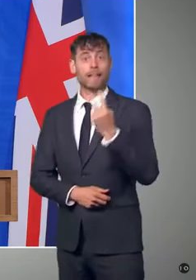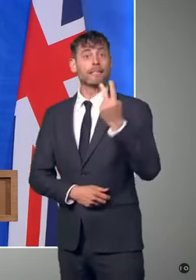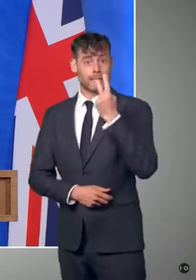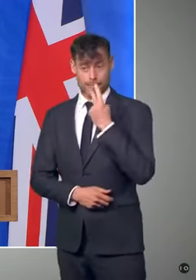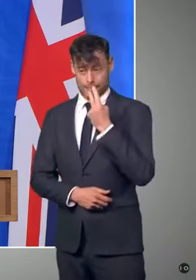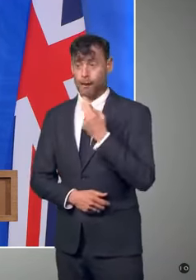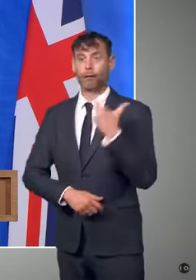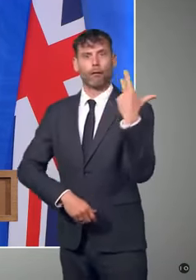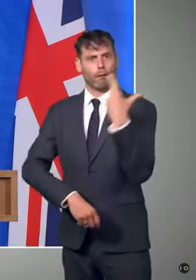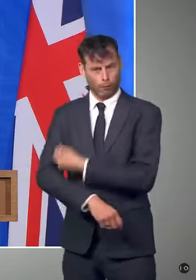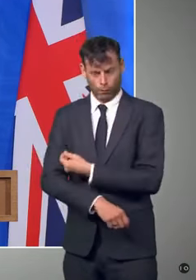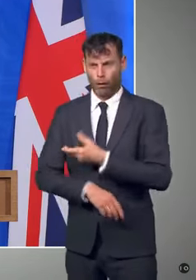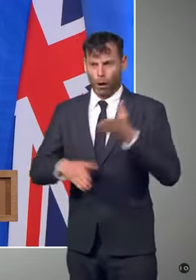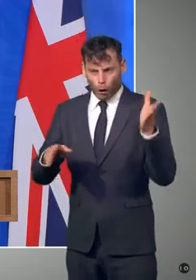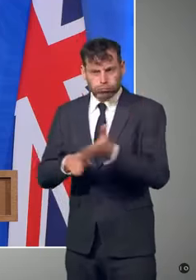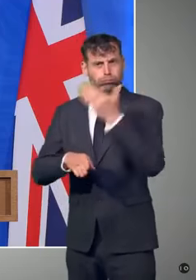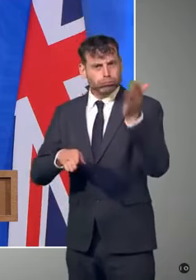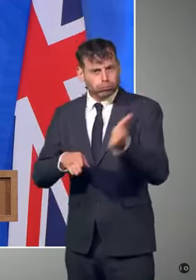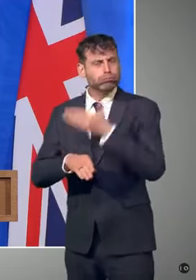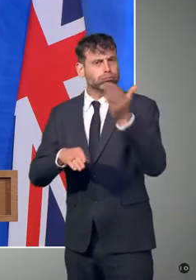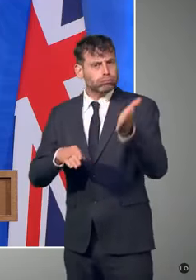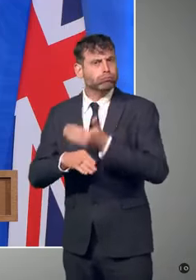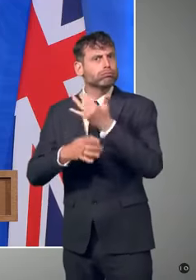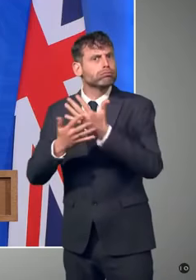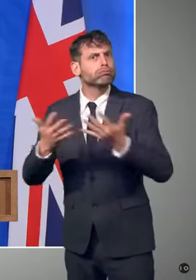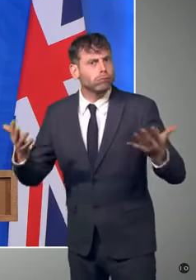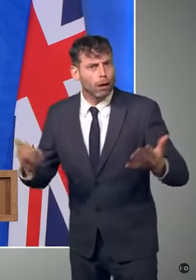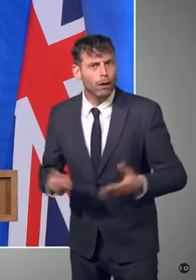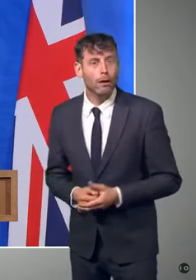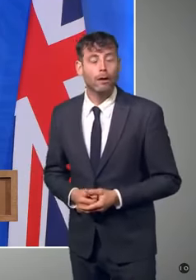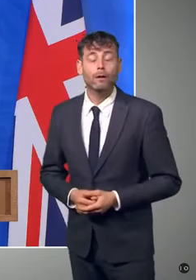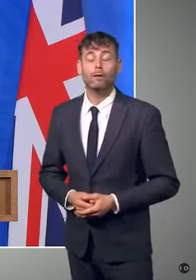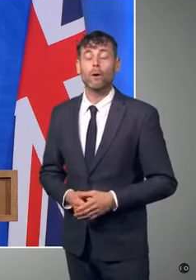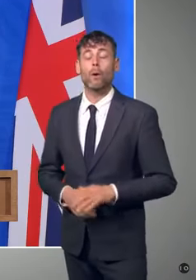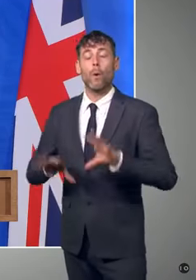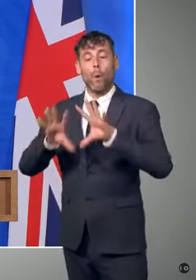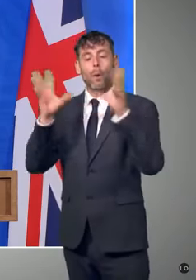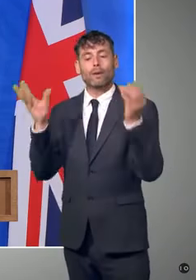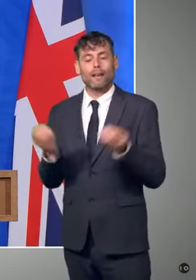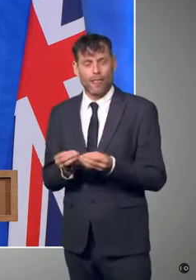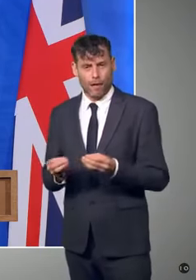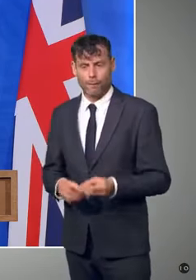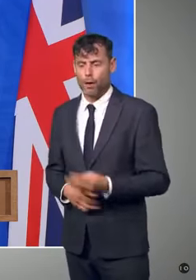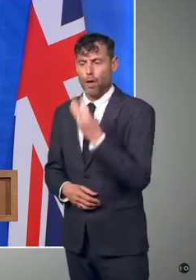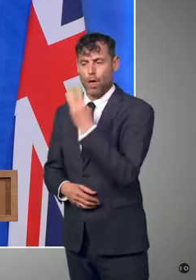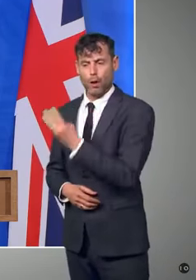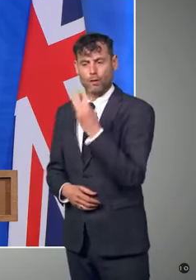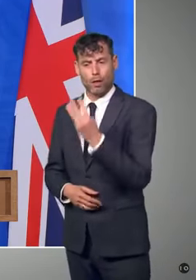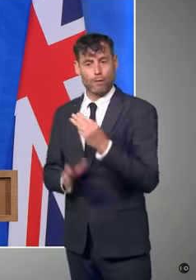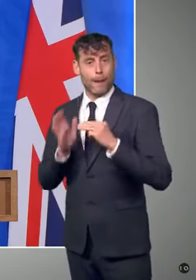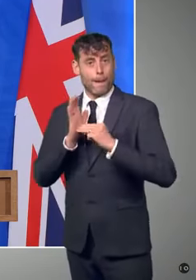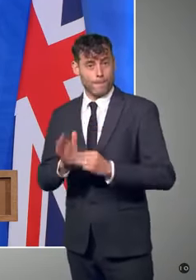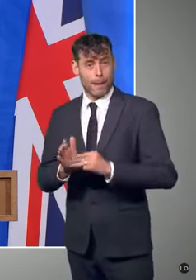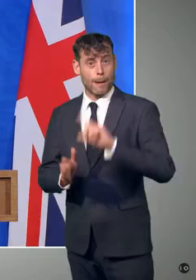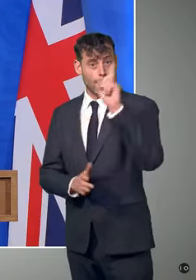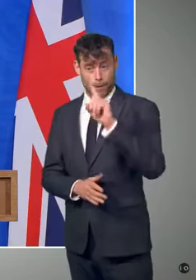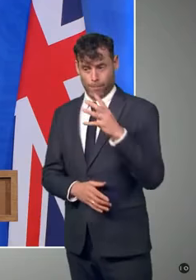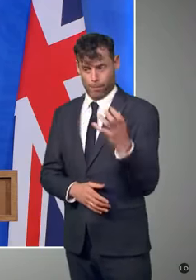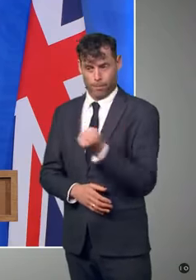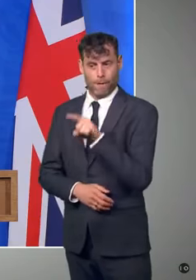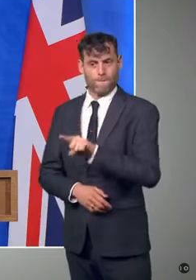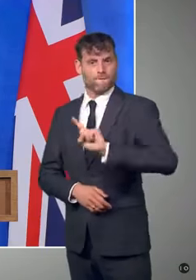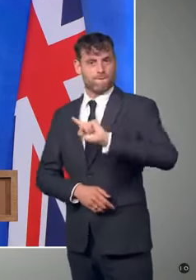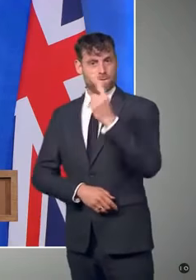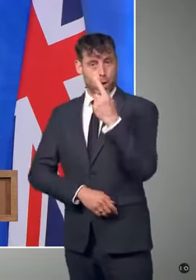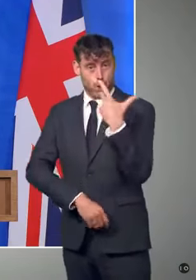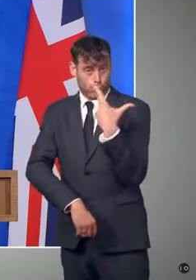on first jabs, we've now vaccinated 33 million people, including 60% of the 45